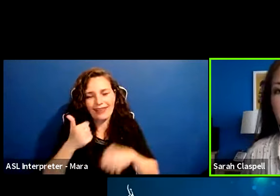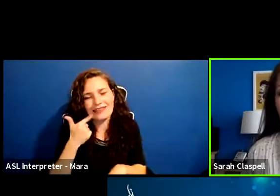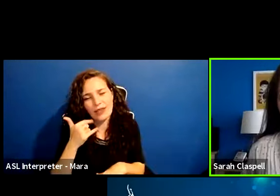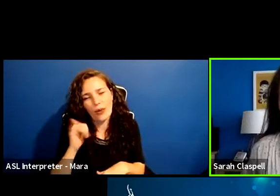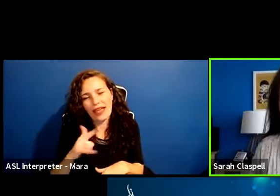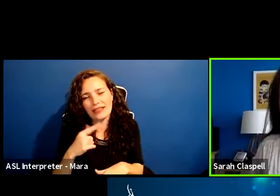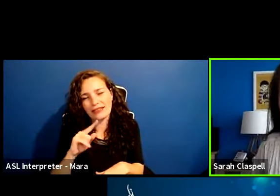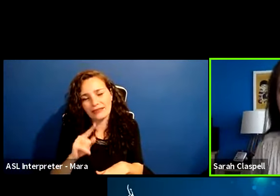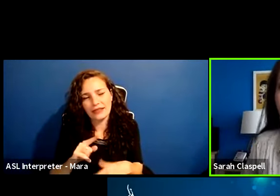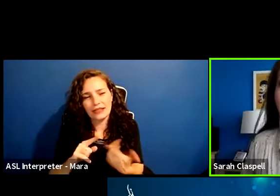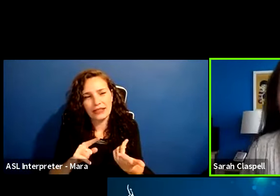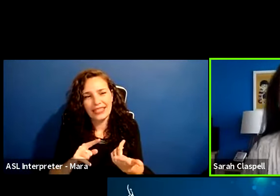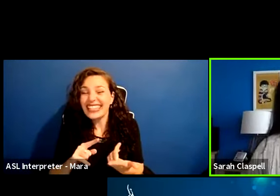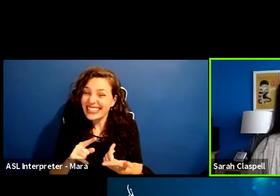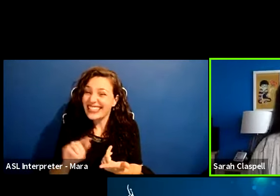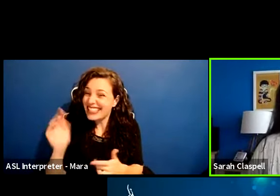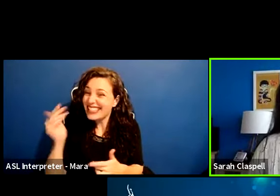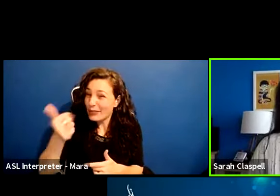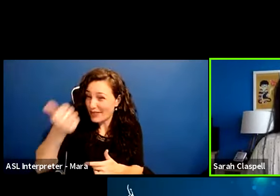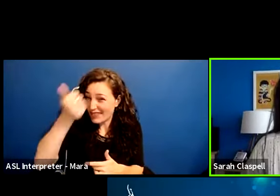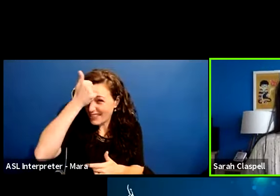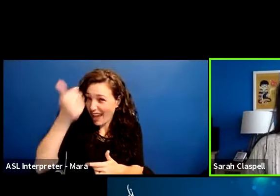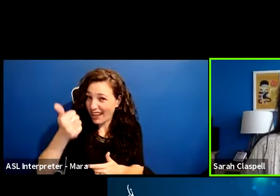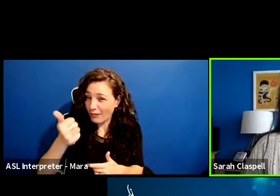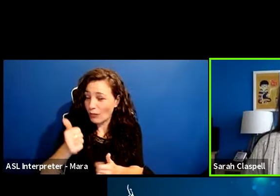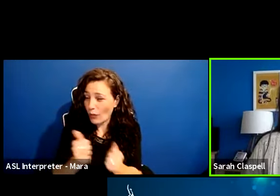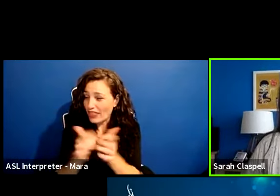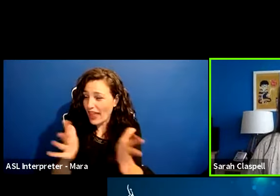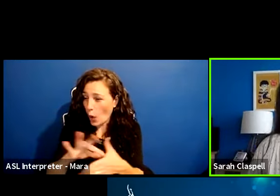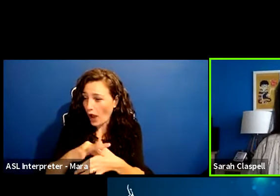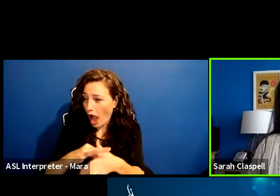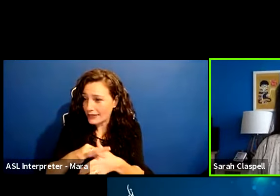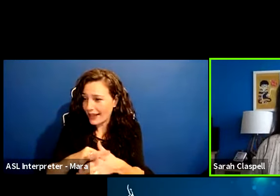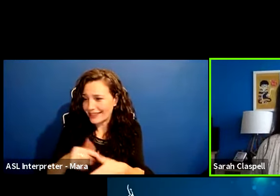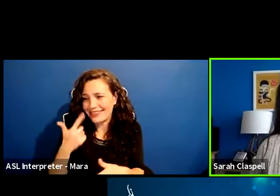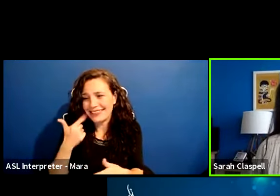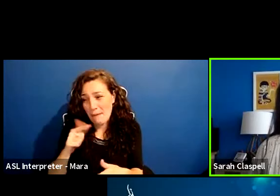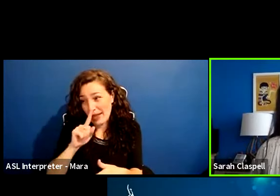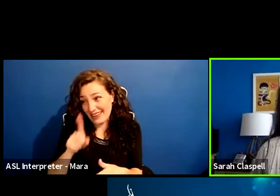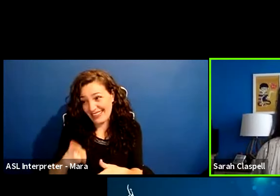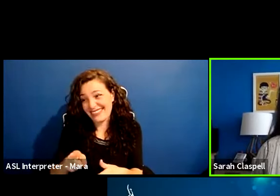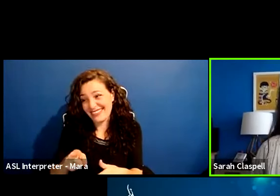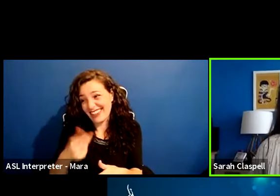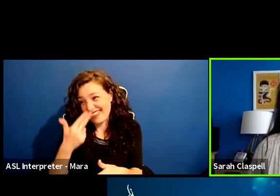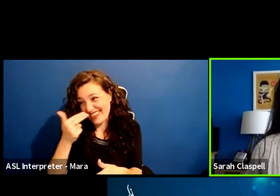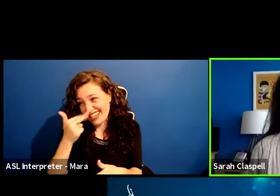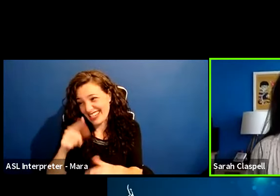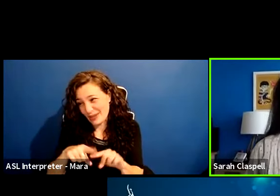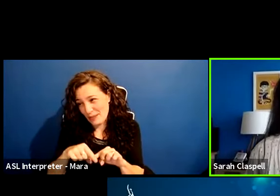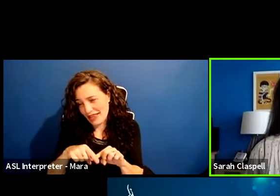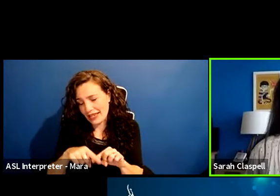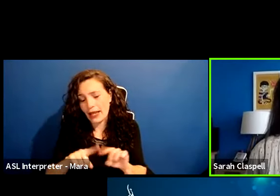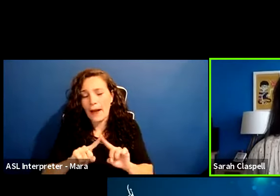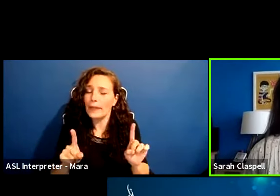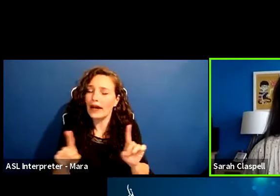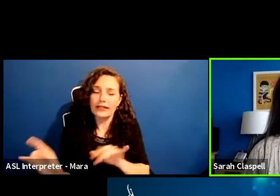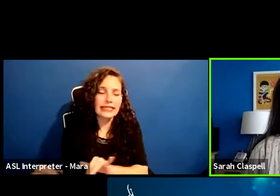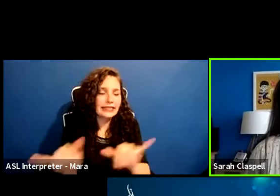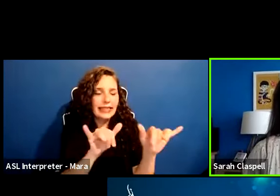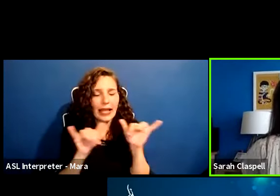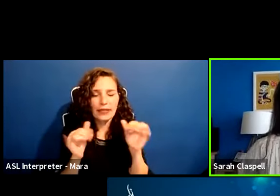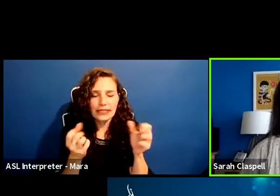these seem very dumb out of context, but they're very fun. Um, but yeah, I think, uh, as with many things, but I think, uh,